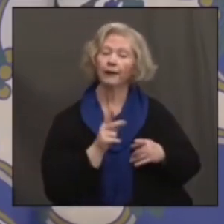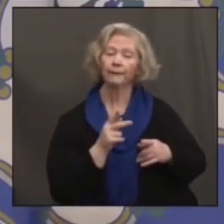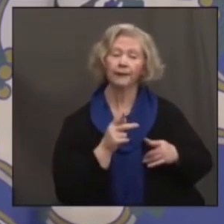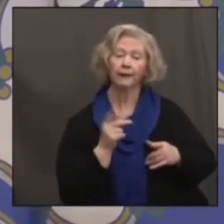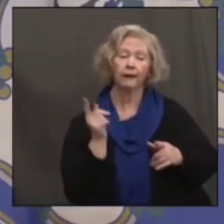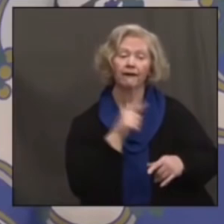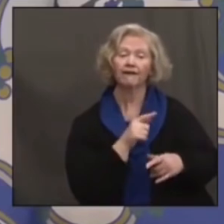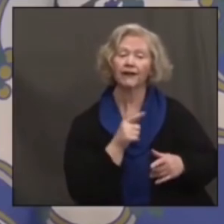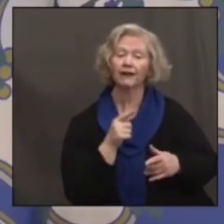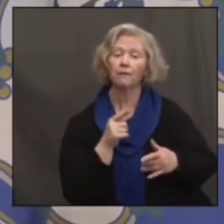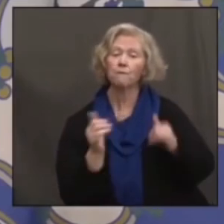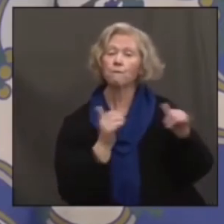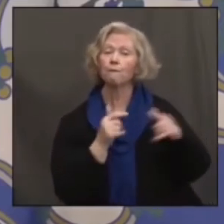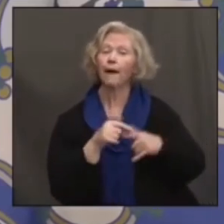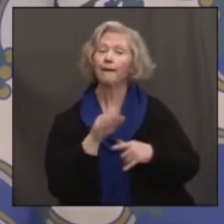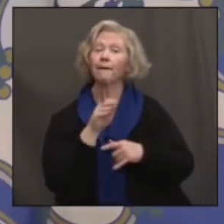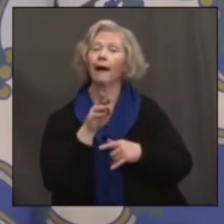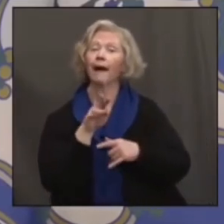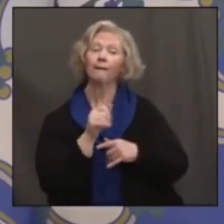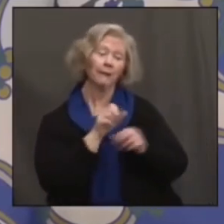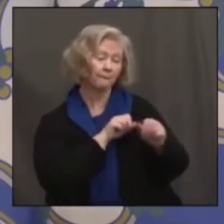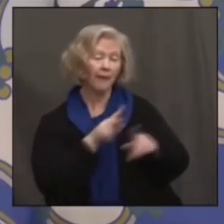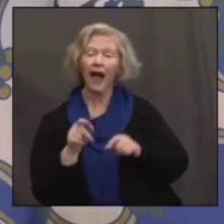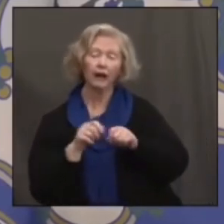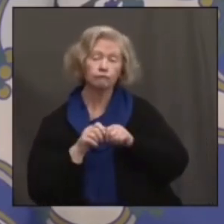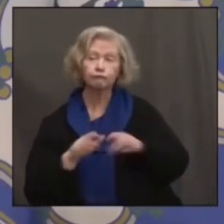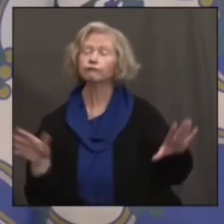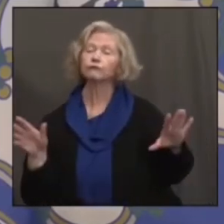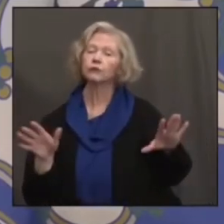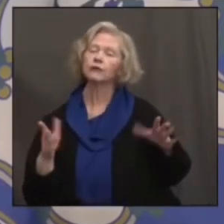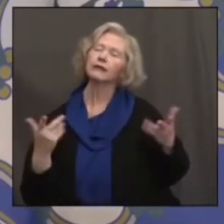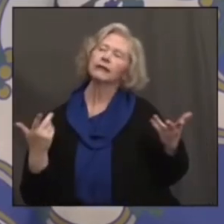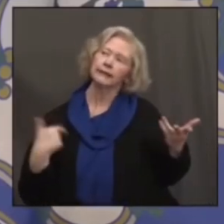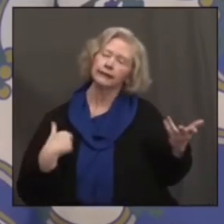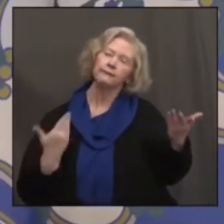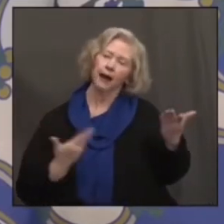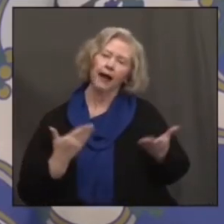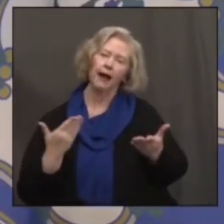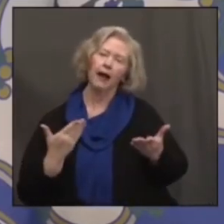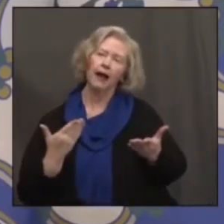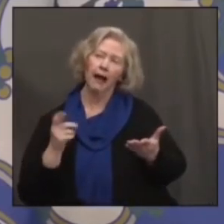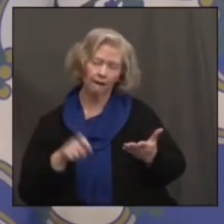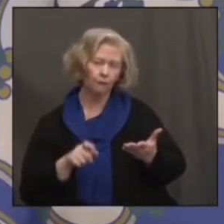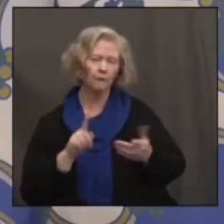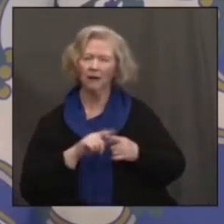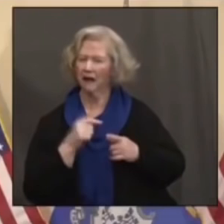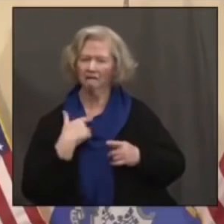strain with them, we'll do what it takes in terms of putting public health first. But I don't think that's going to happen.